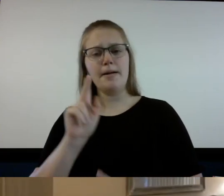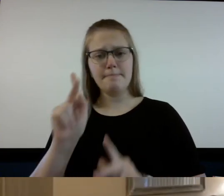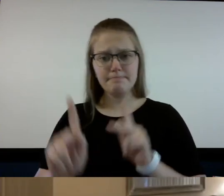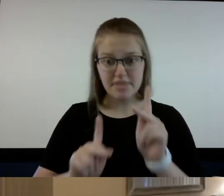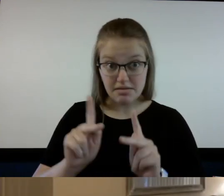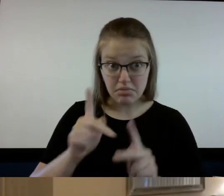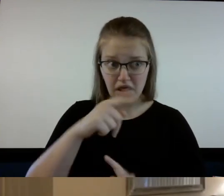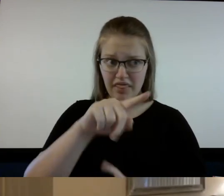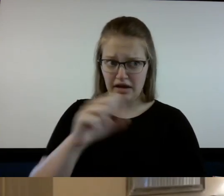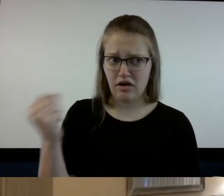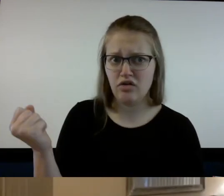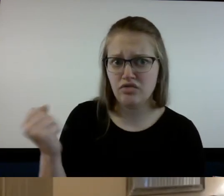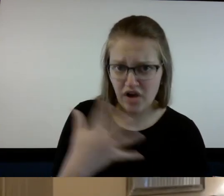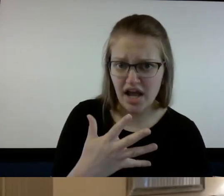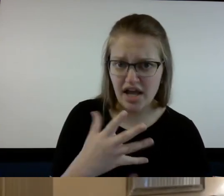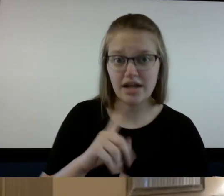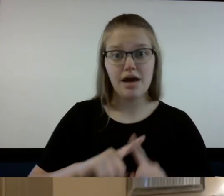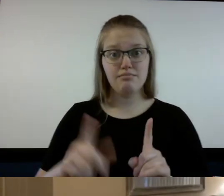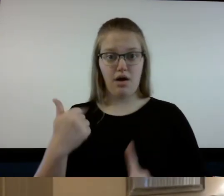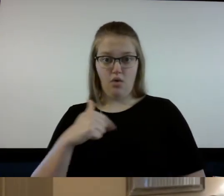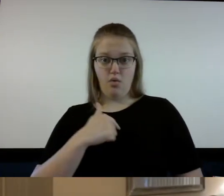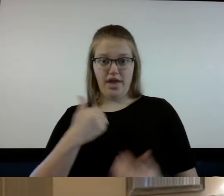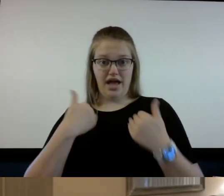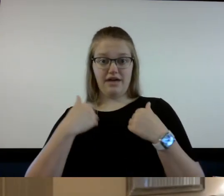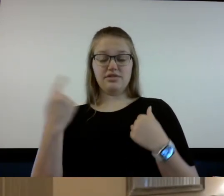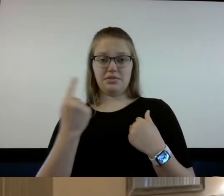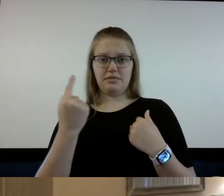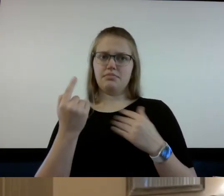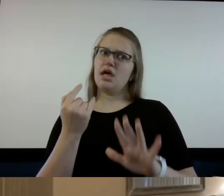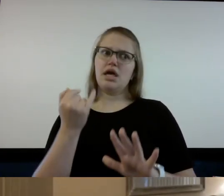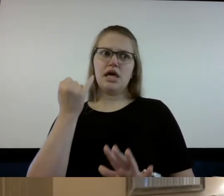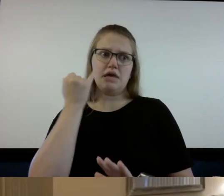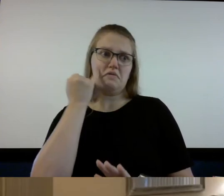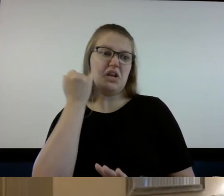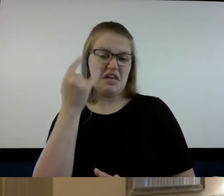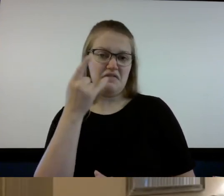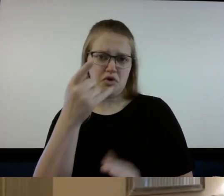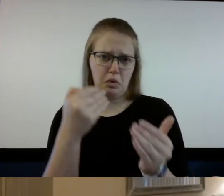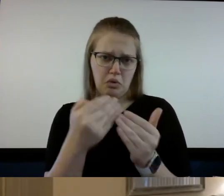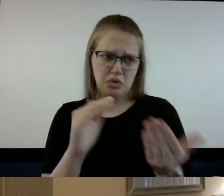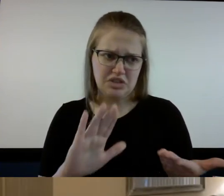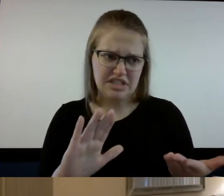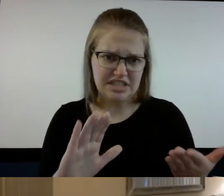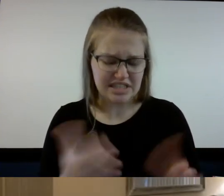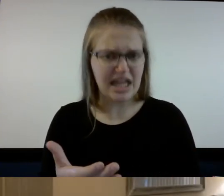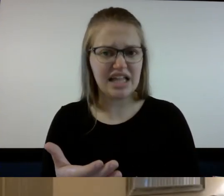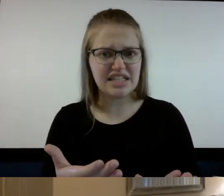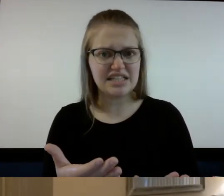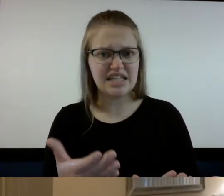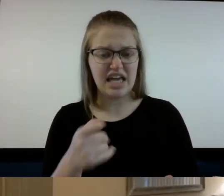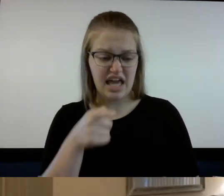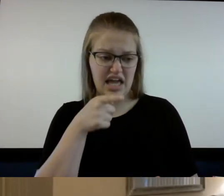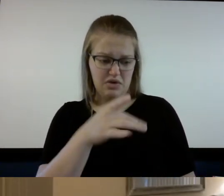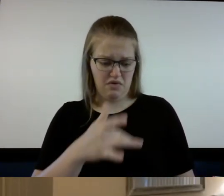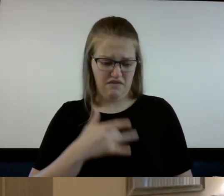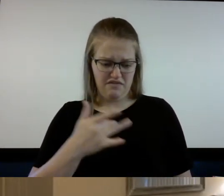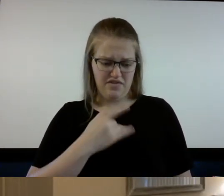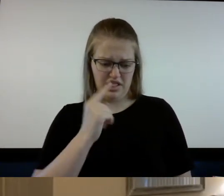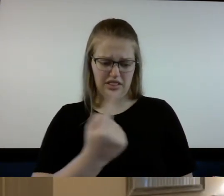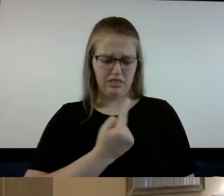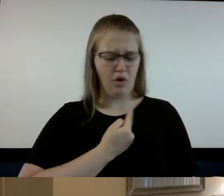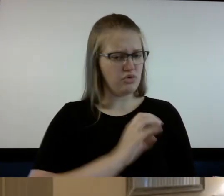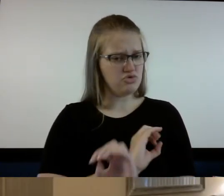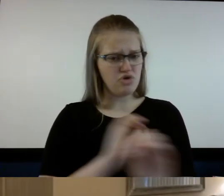fear but we've got something even if you're on your deathbed when you feel like and you literally are all alone nobody's there for you